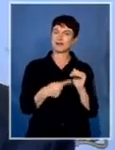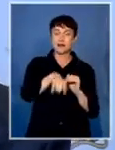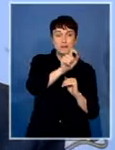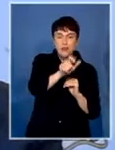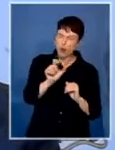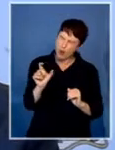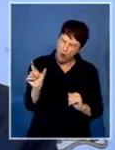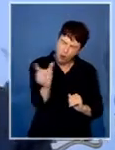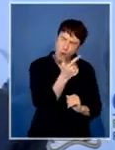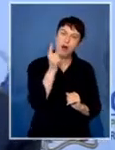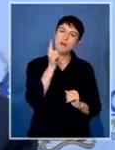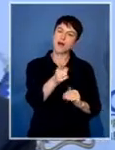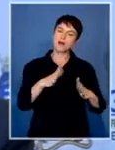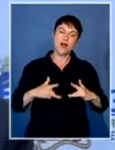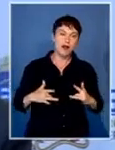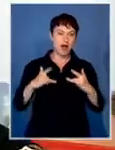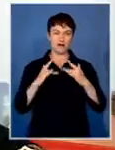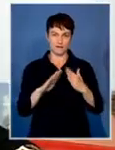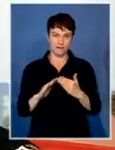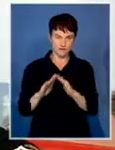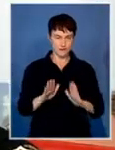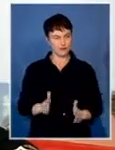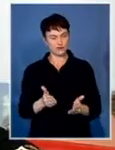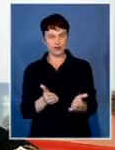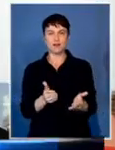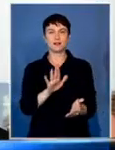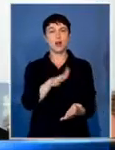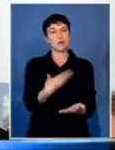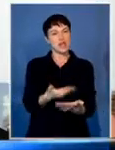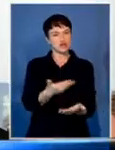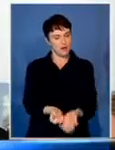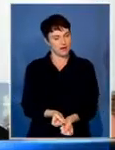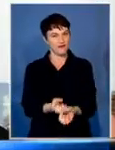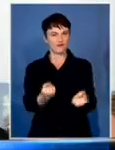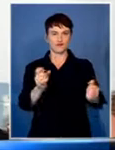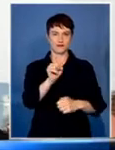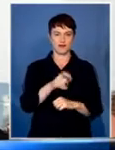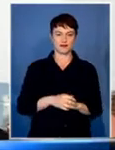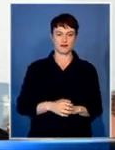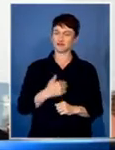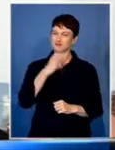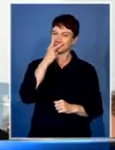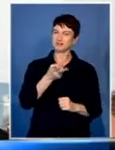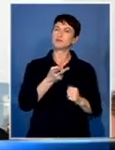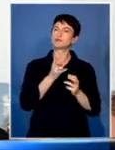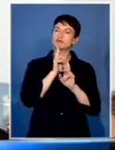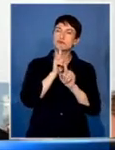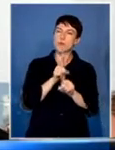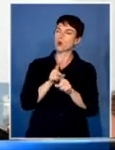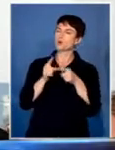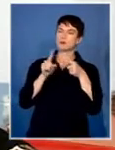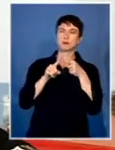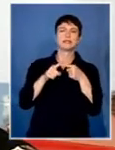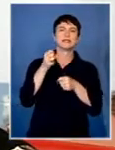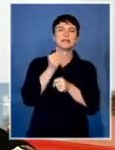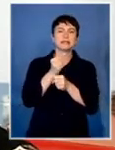citizen and free the potential of each person. Looking at the GCRO report, looking at the States SA's report,